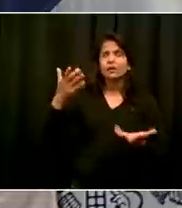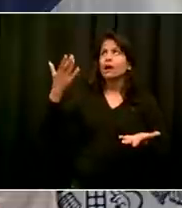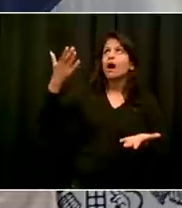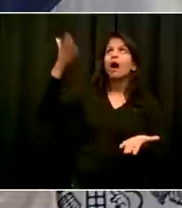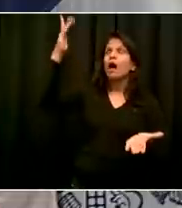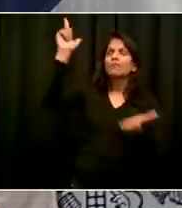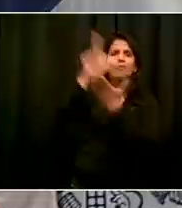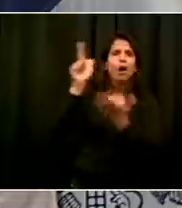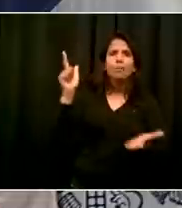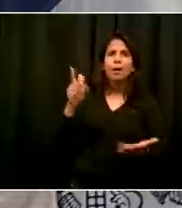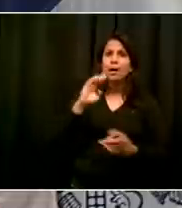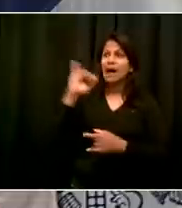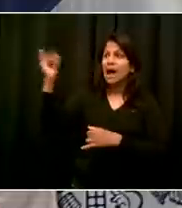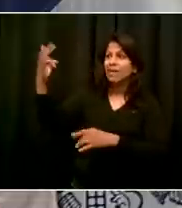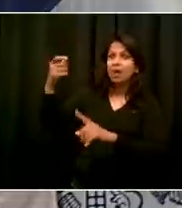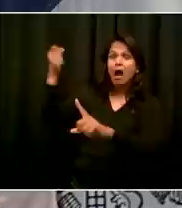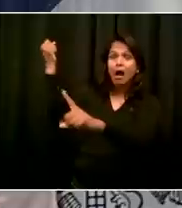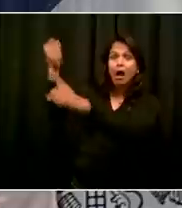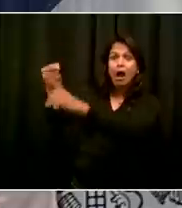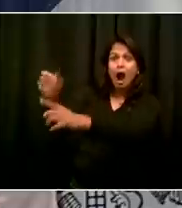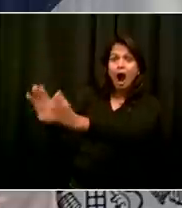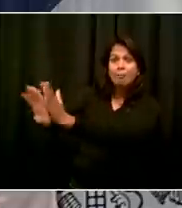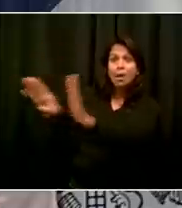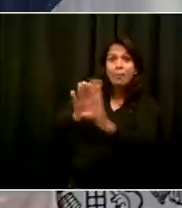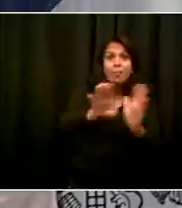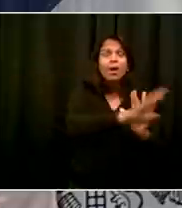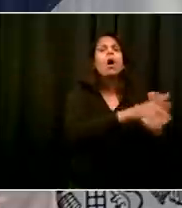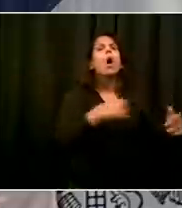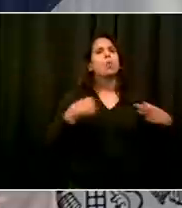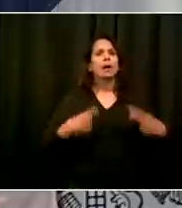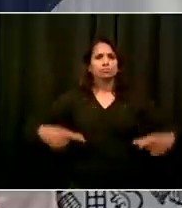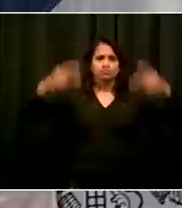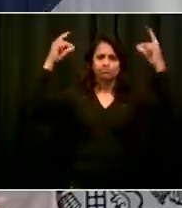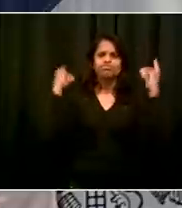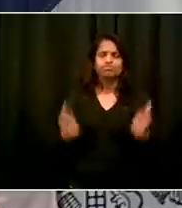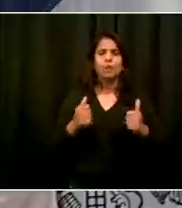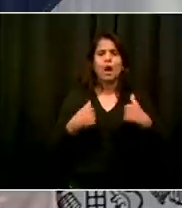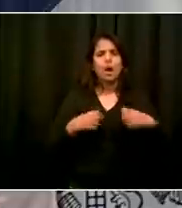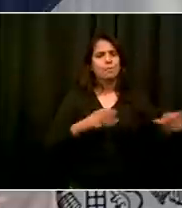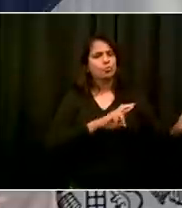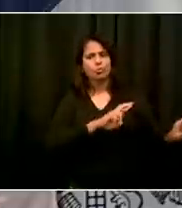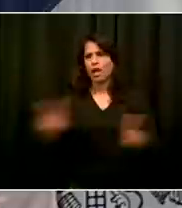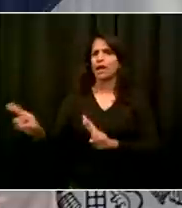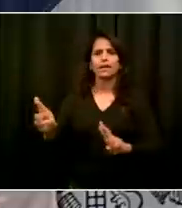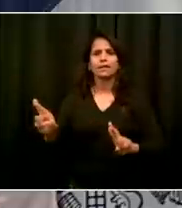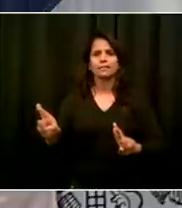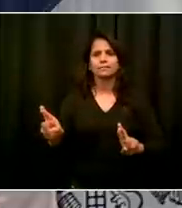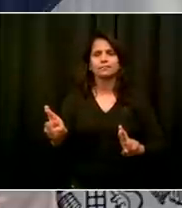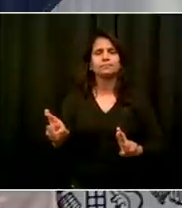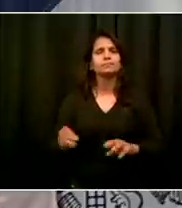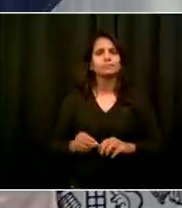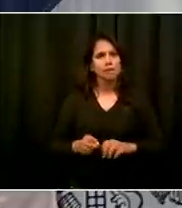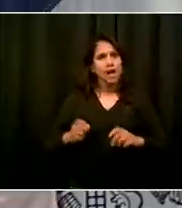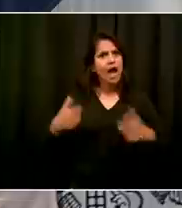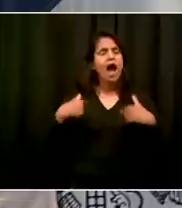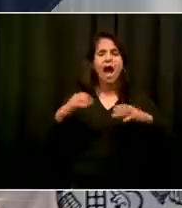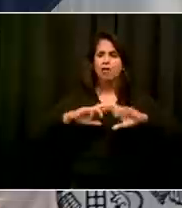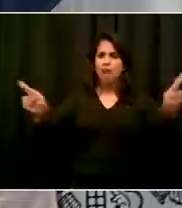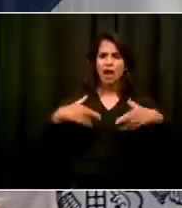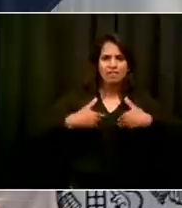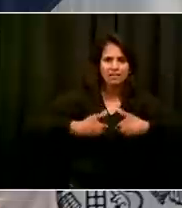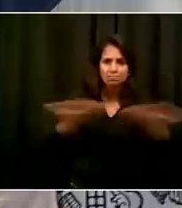health and hospitals to strengthen them for whatever is ahead, Department of Health, Test and Trace Corps.